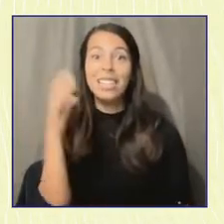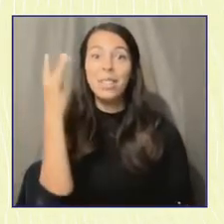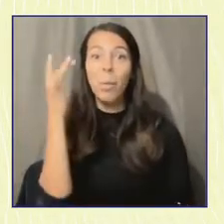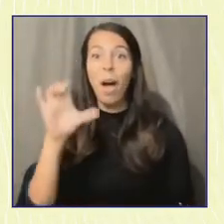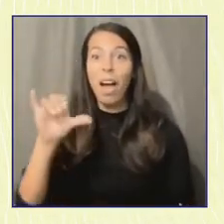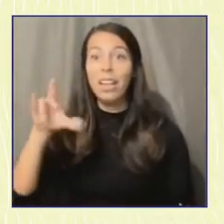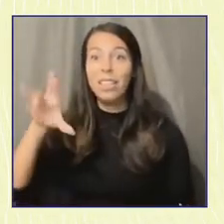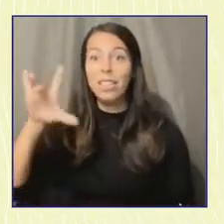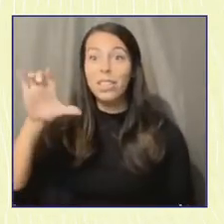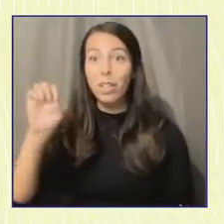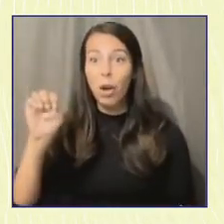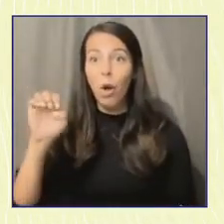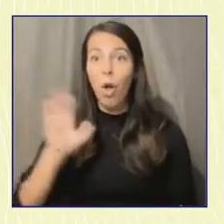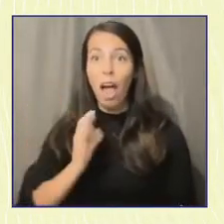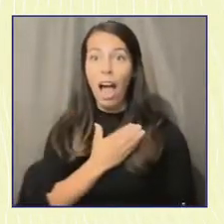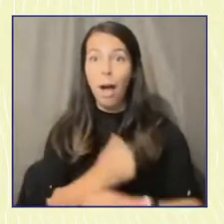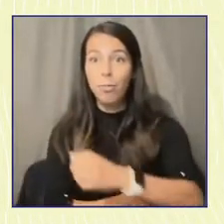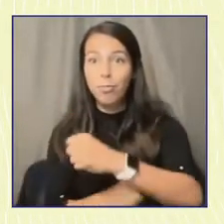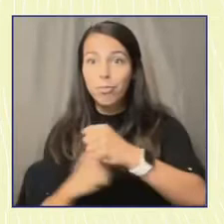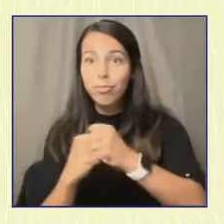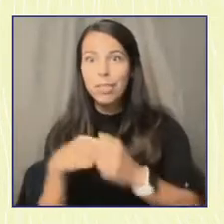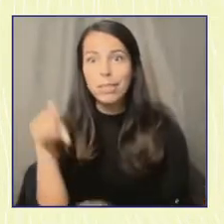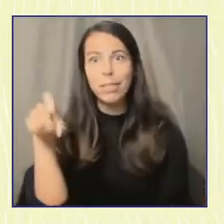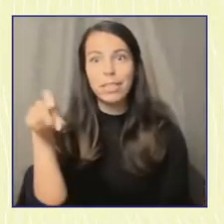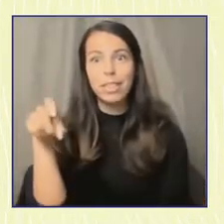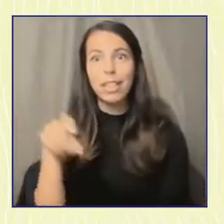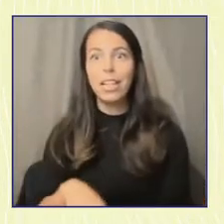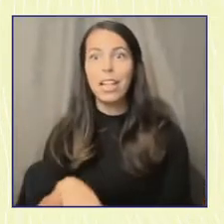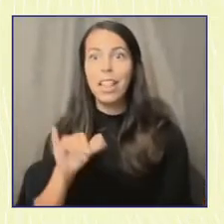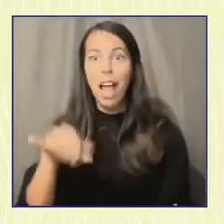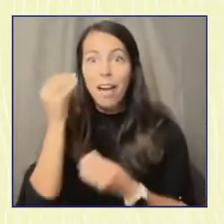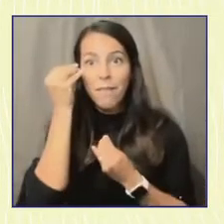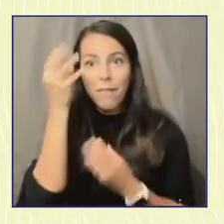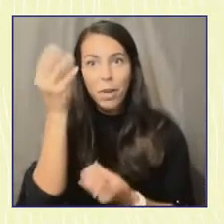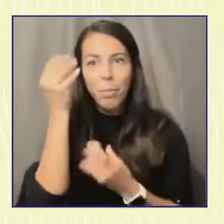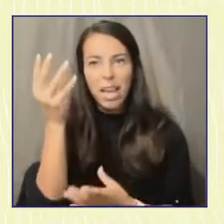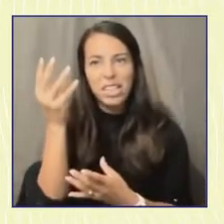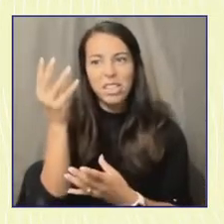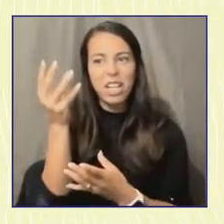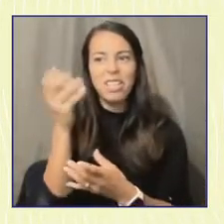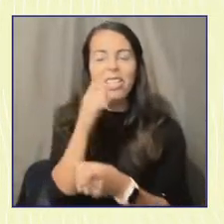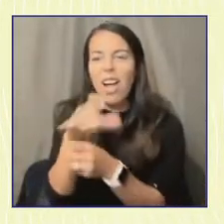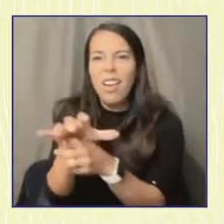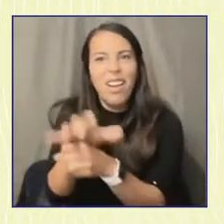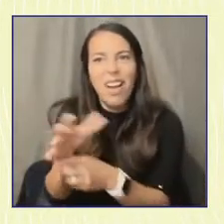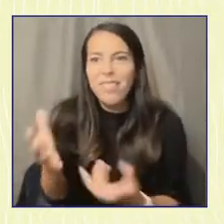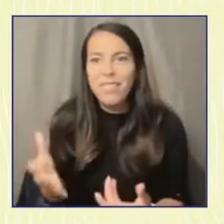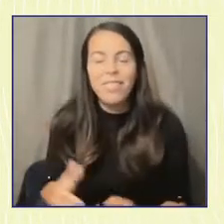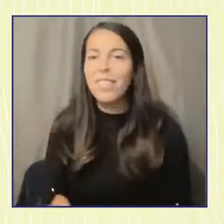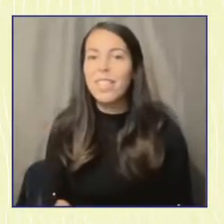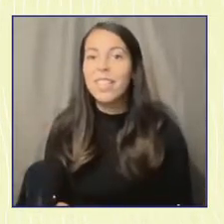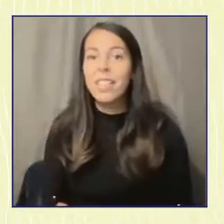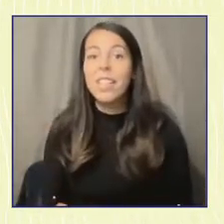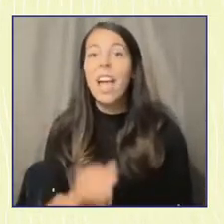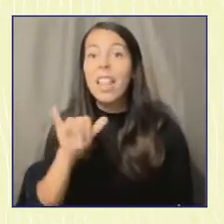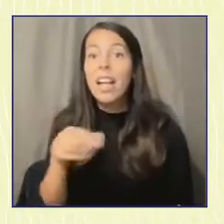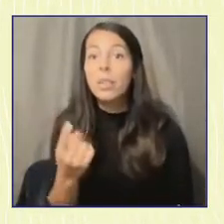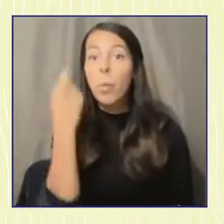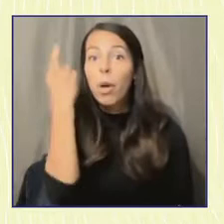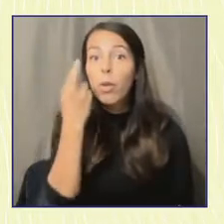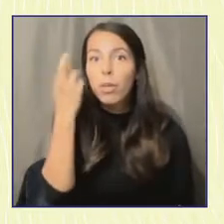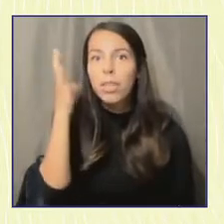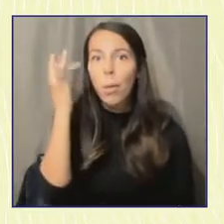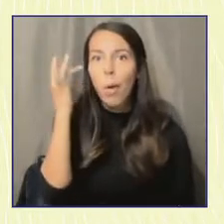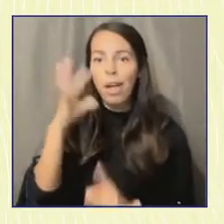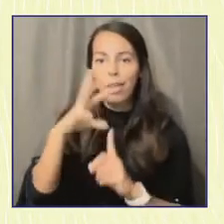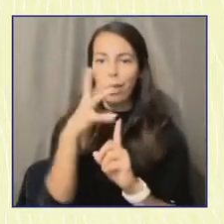is needed, because just the provision of information is not enough, right? And this is one of the reasons why the culture piece is in